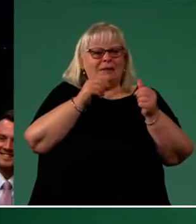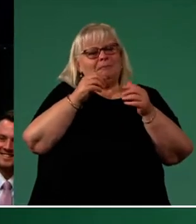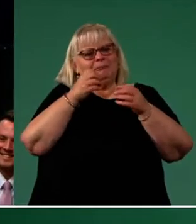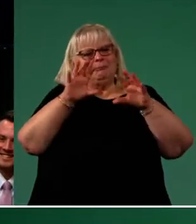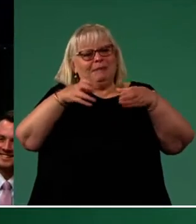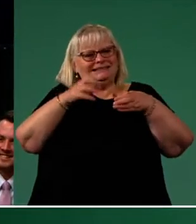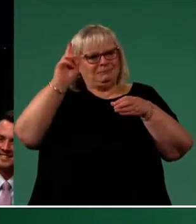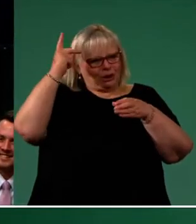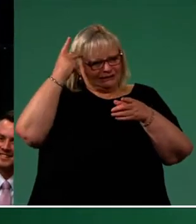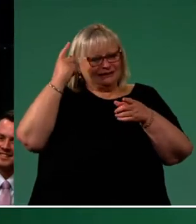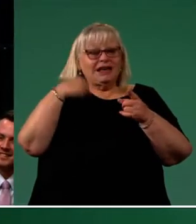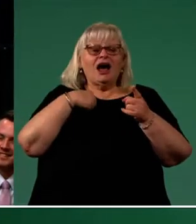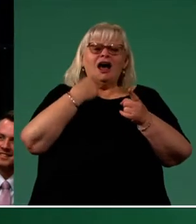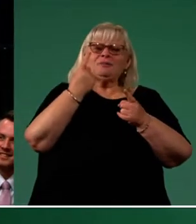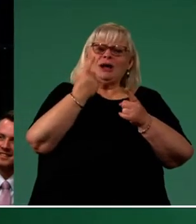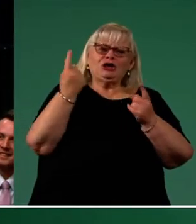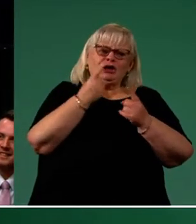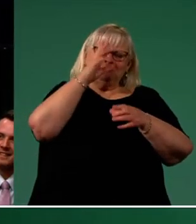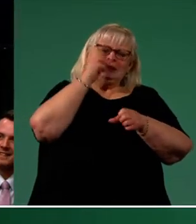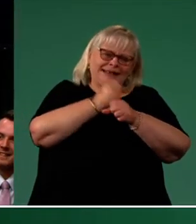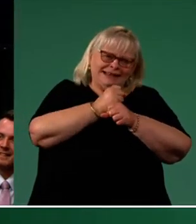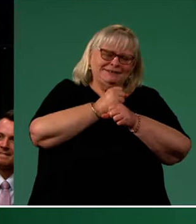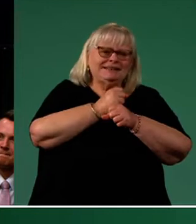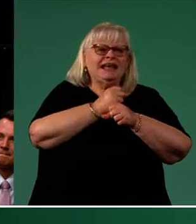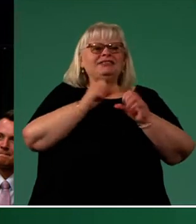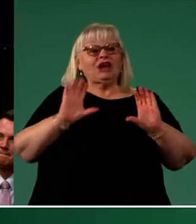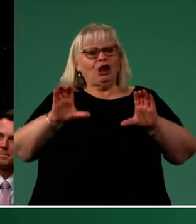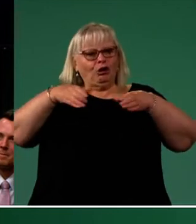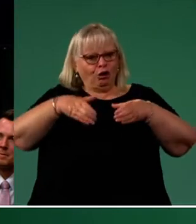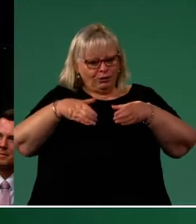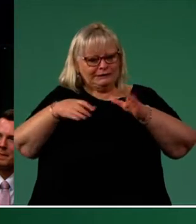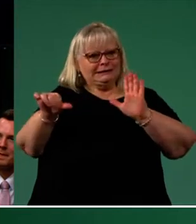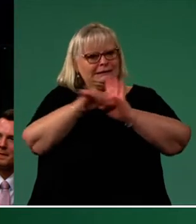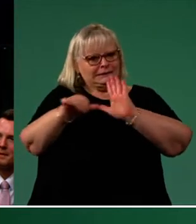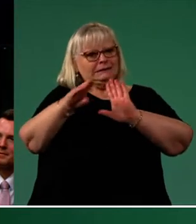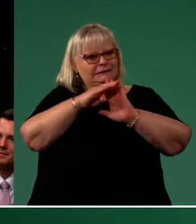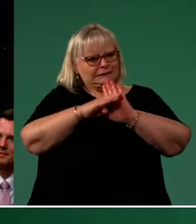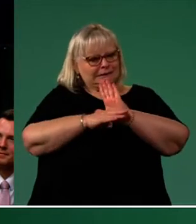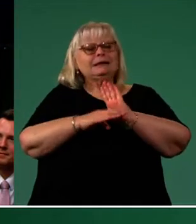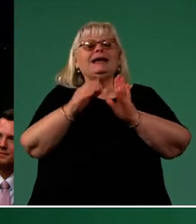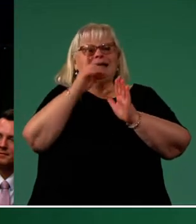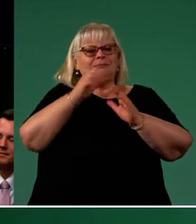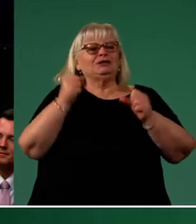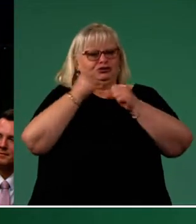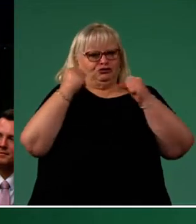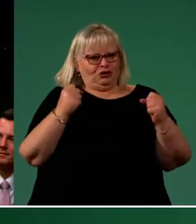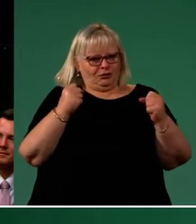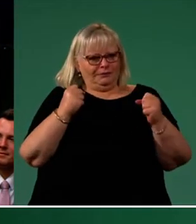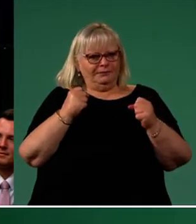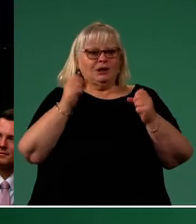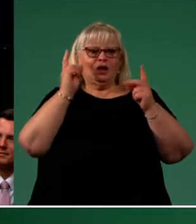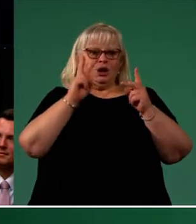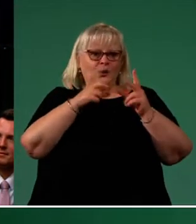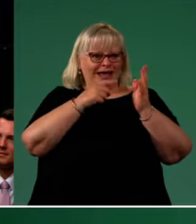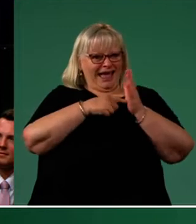improvement, I'm one of those that believe in the potential of a united, disciplined and strong political party. I mean just look at